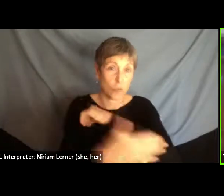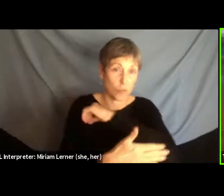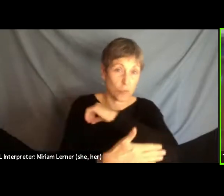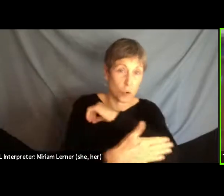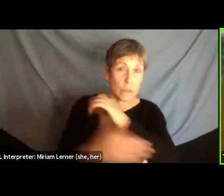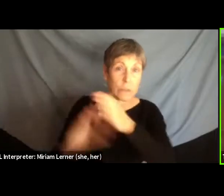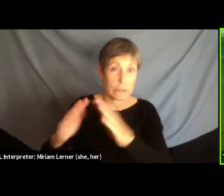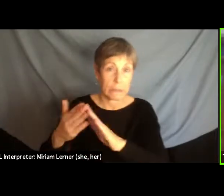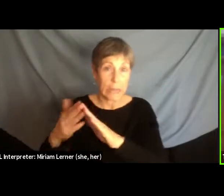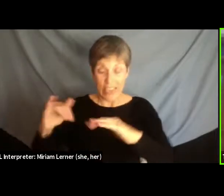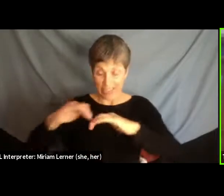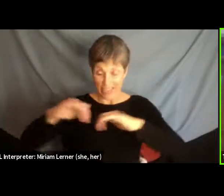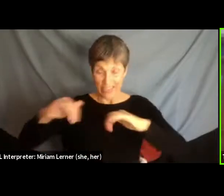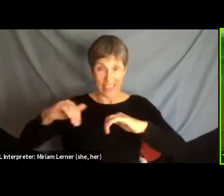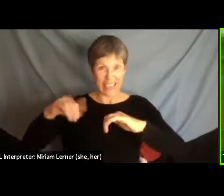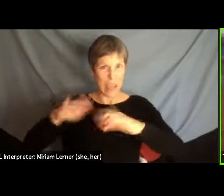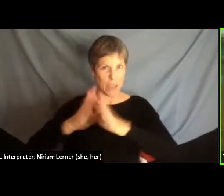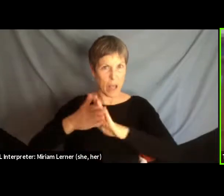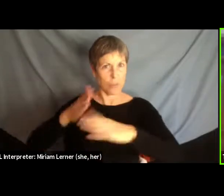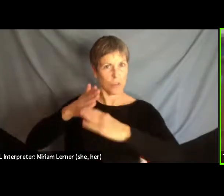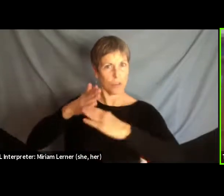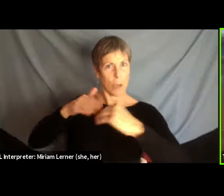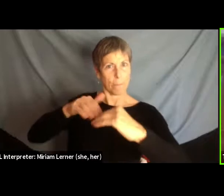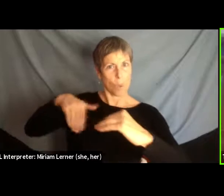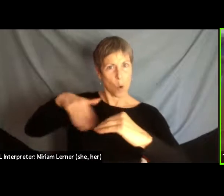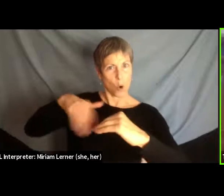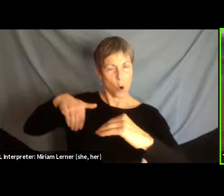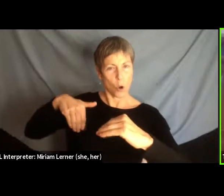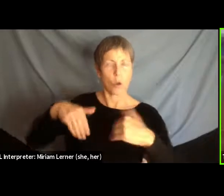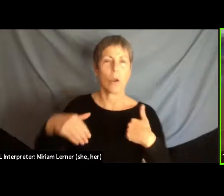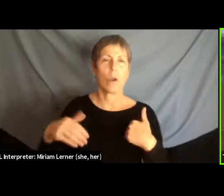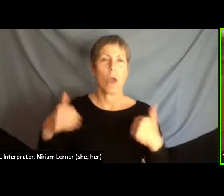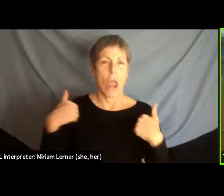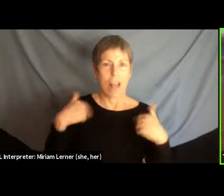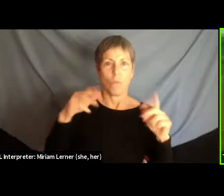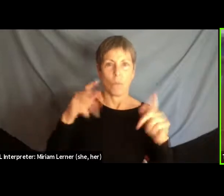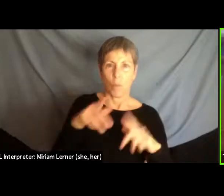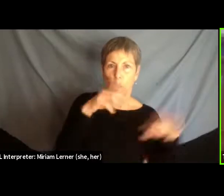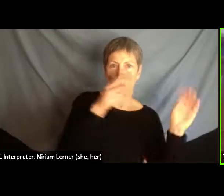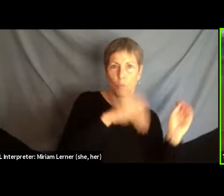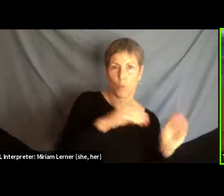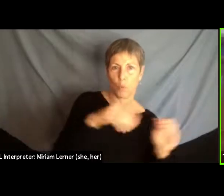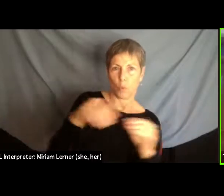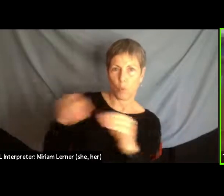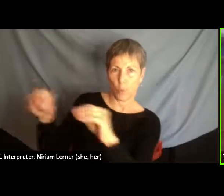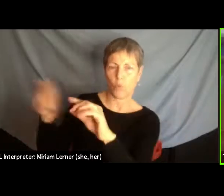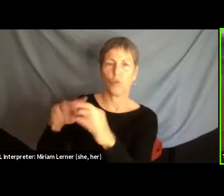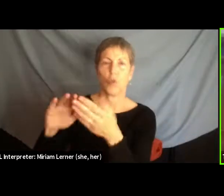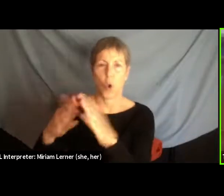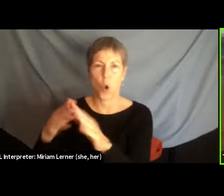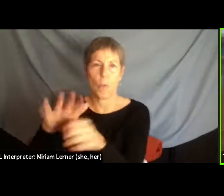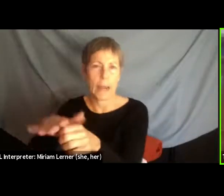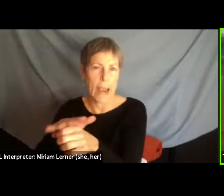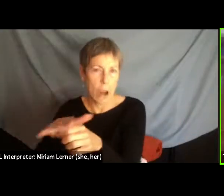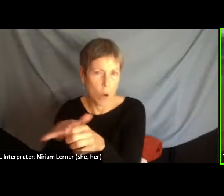border, where we have irregular and unwanted migration to urban areas, which are mainly attributed to economic